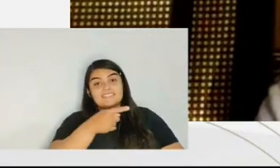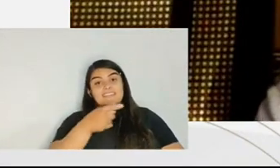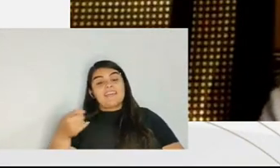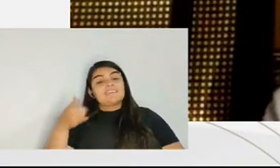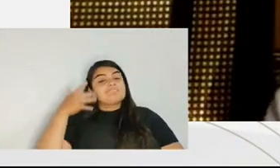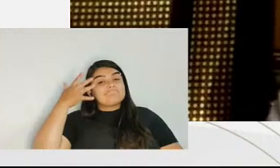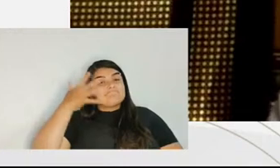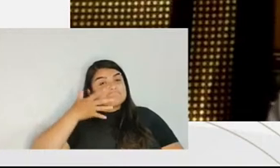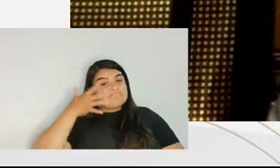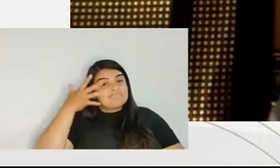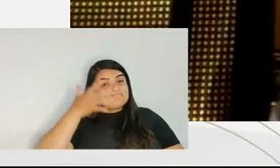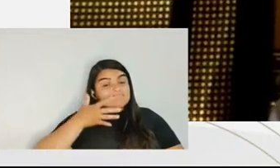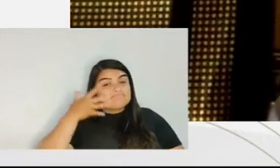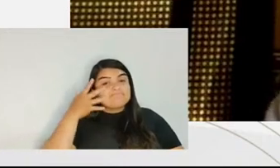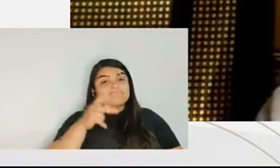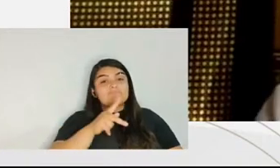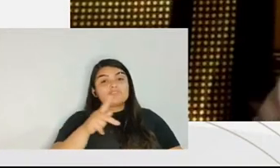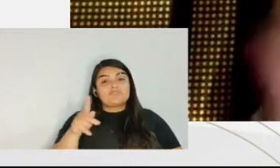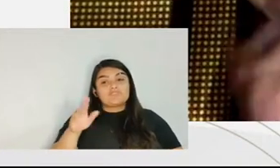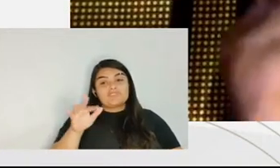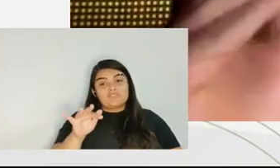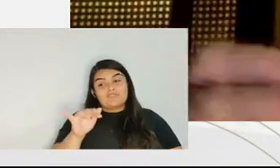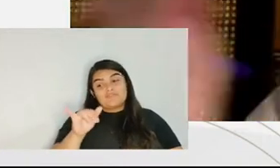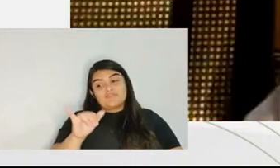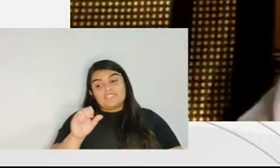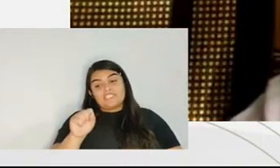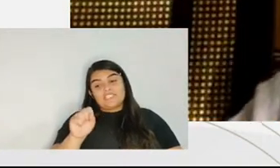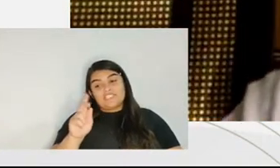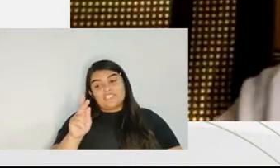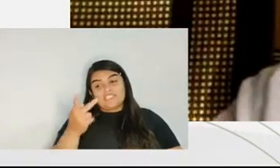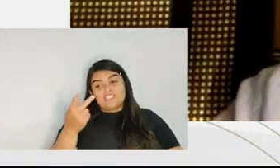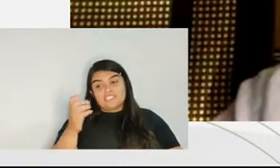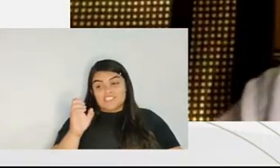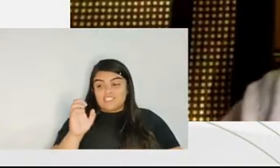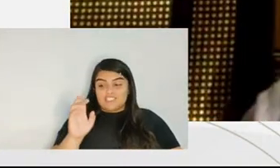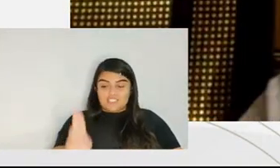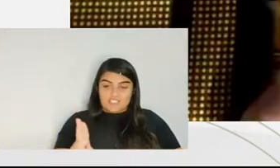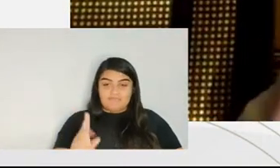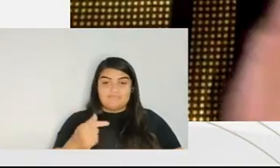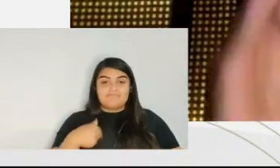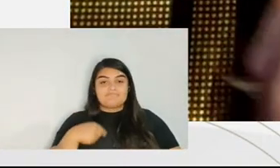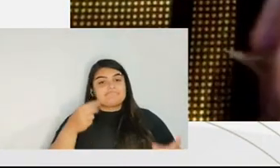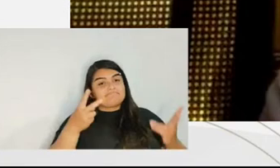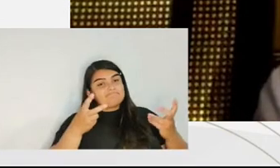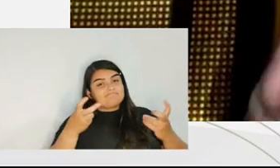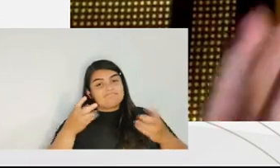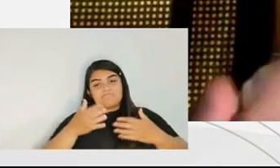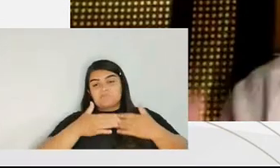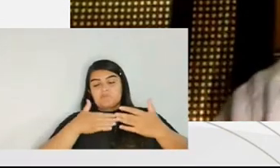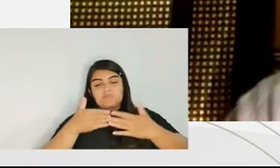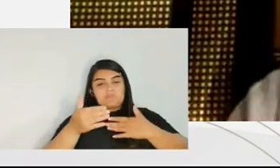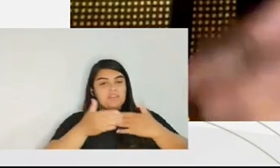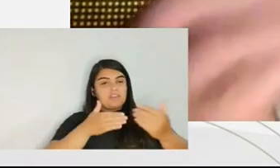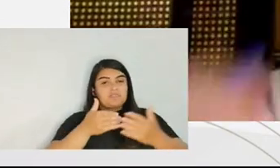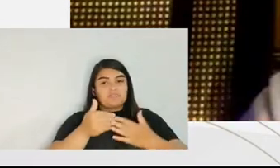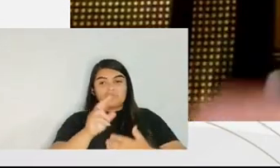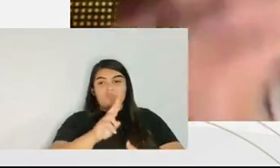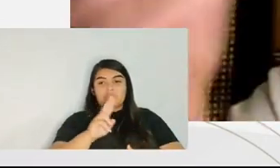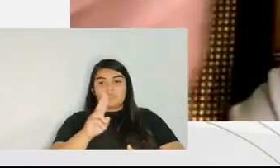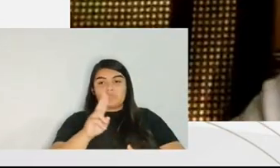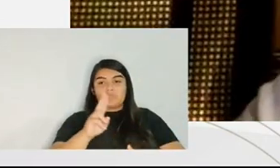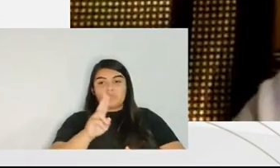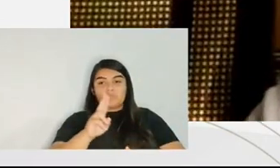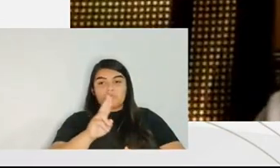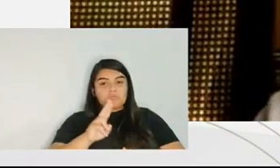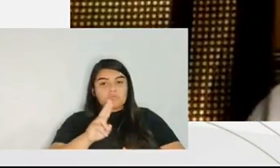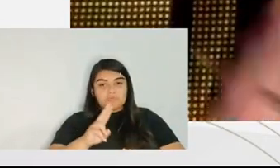closely to the lessons from professor fisher and we realize that it doesn't